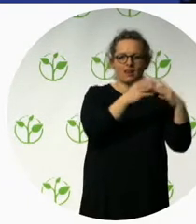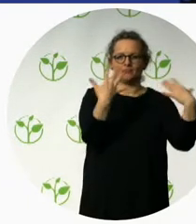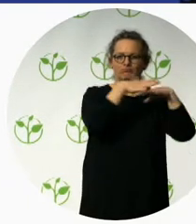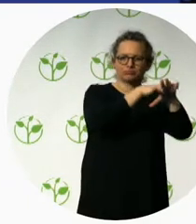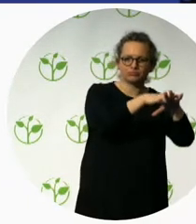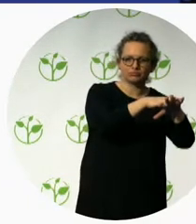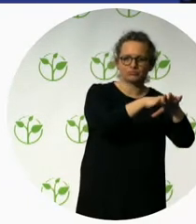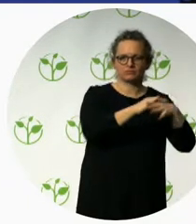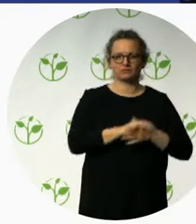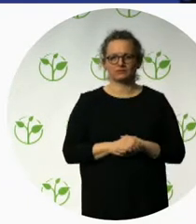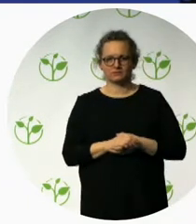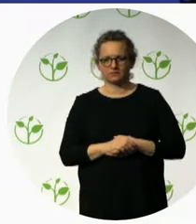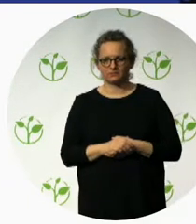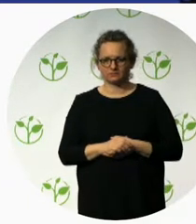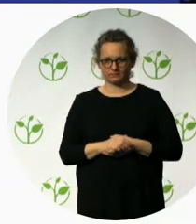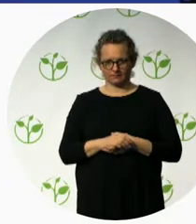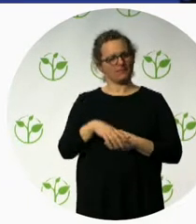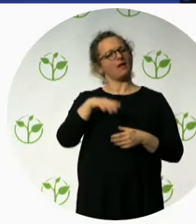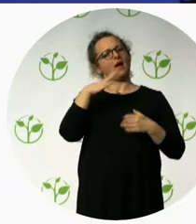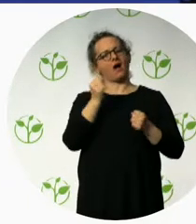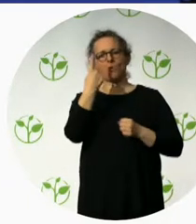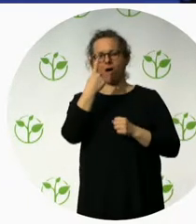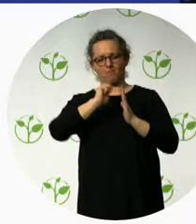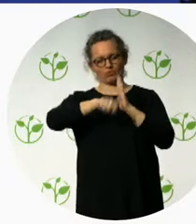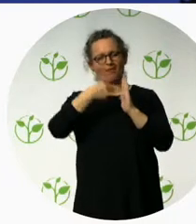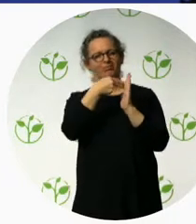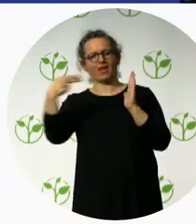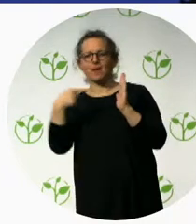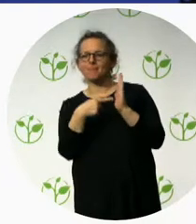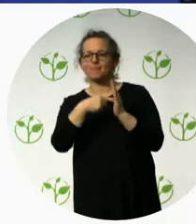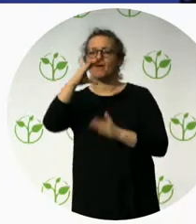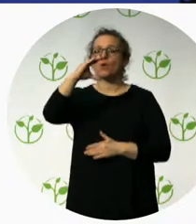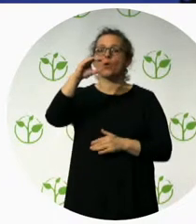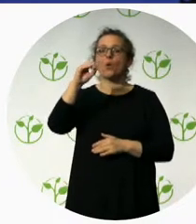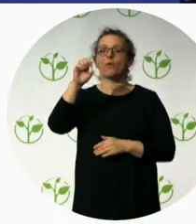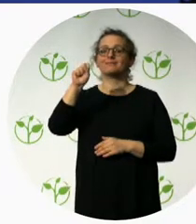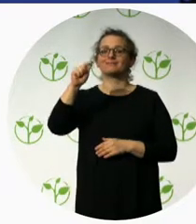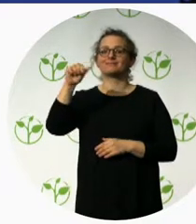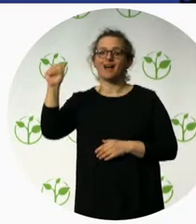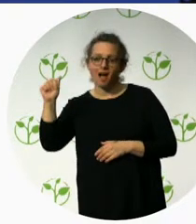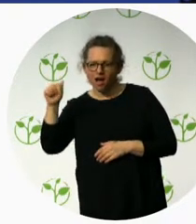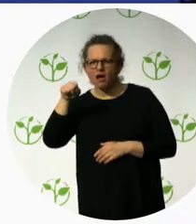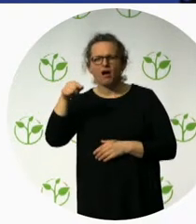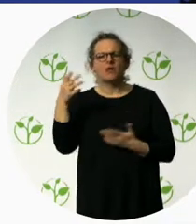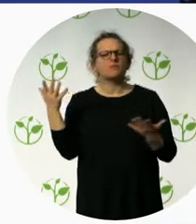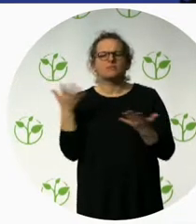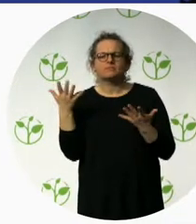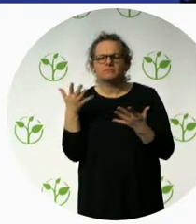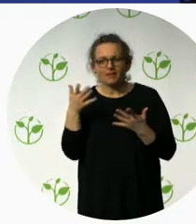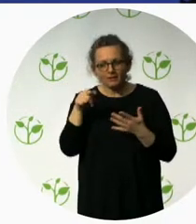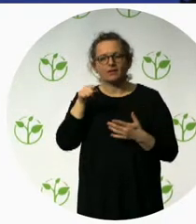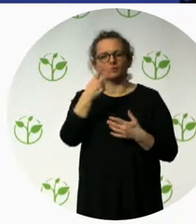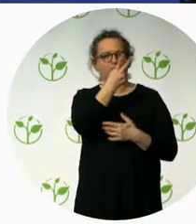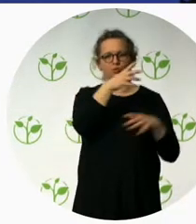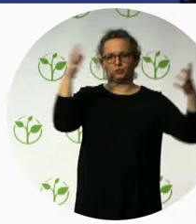which is a project funded by the Costa Cruises Foundation. And the aim is to create, to improve the possibility